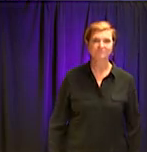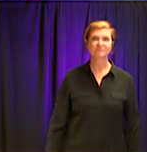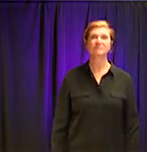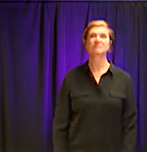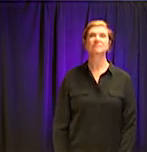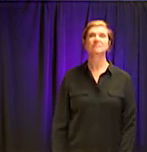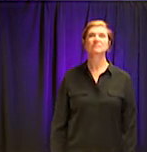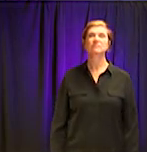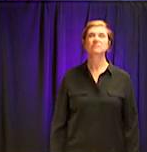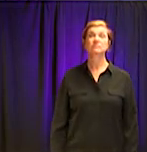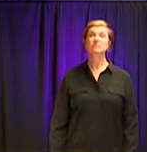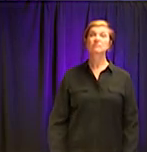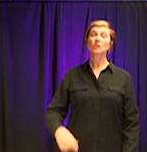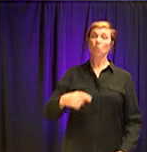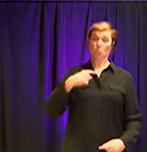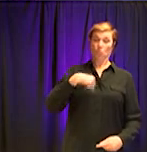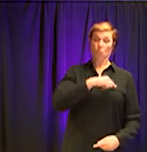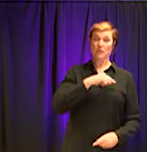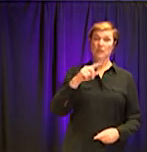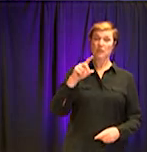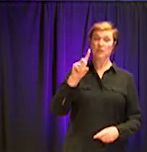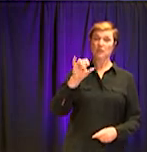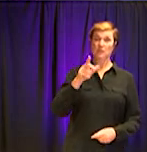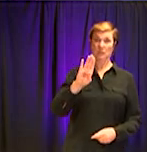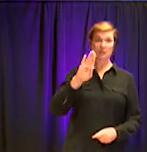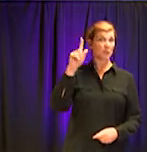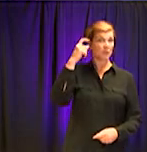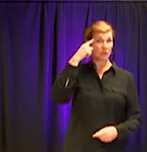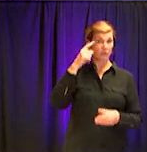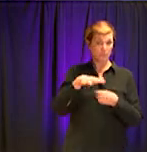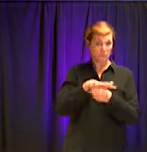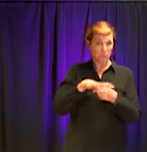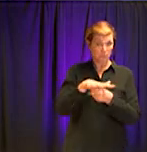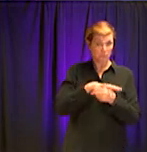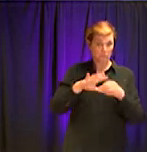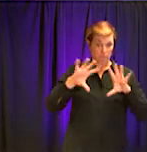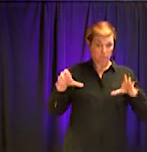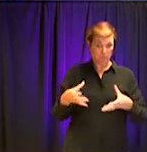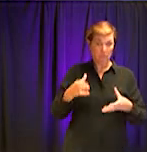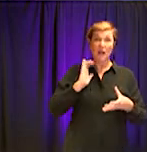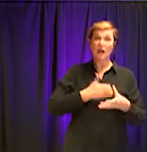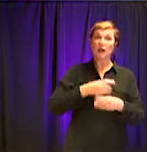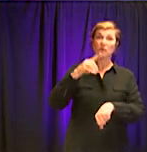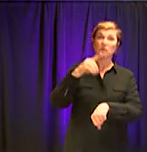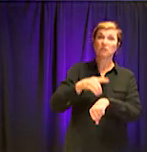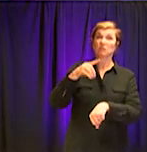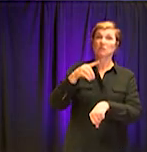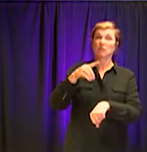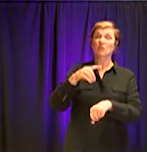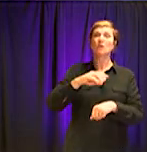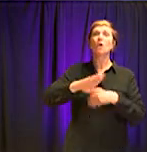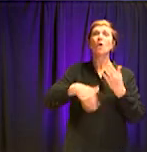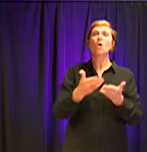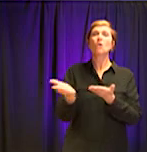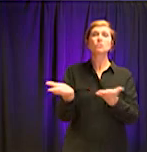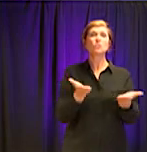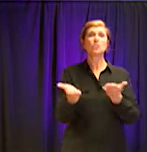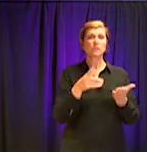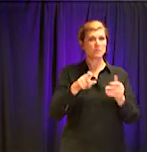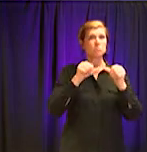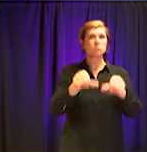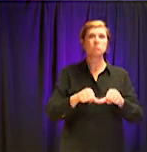job as a county government is to ensure that essential services are delivered in a seamless manner.